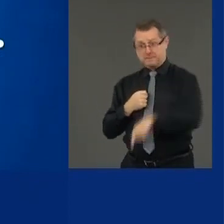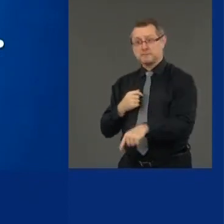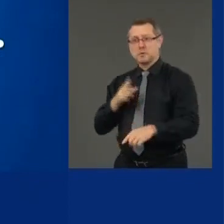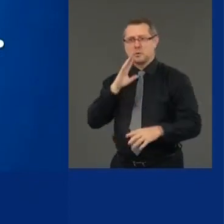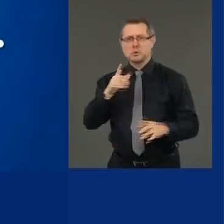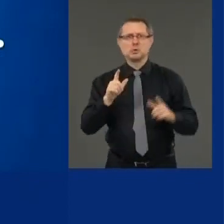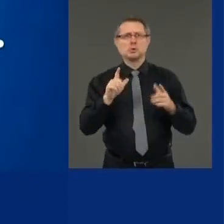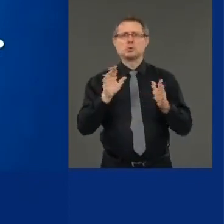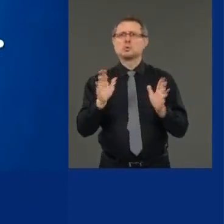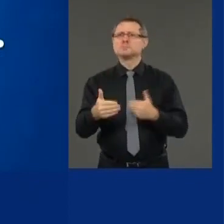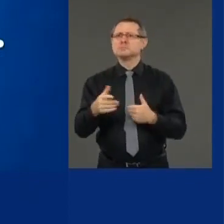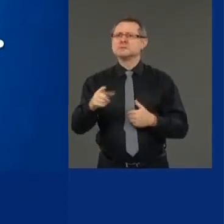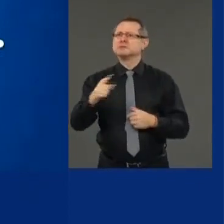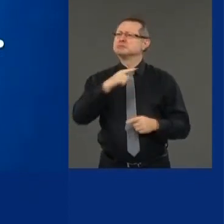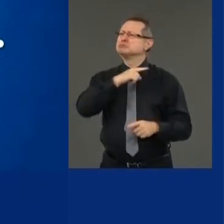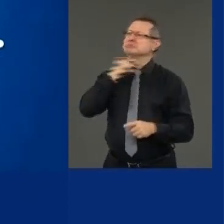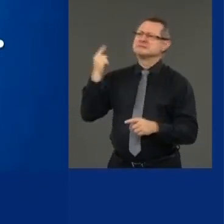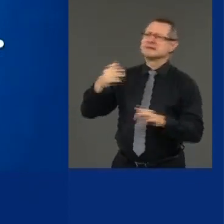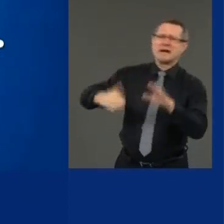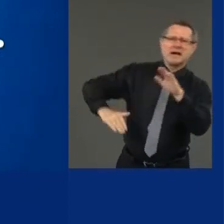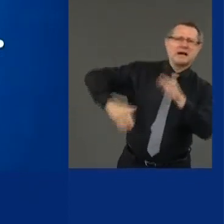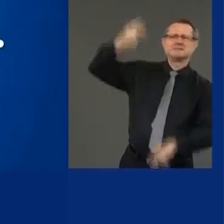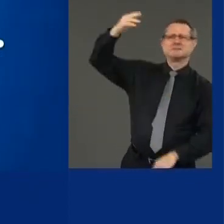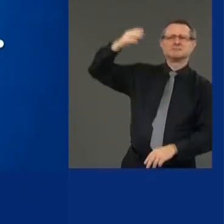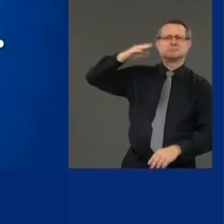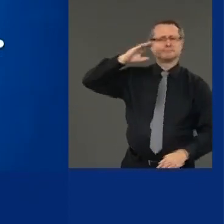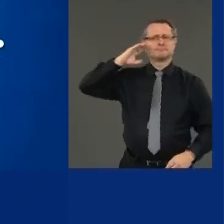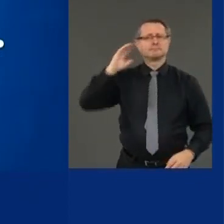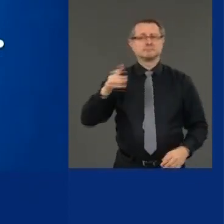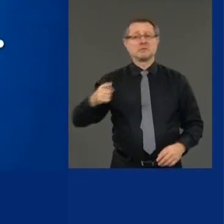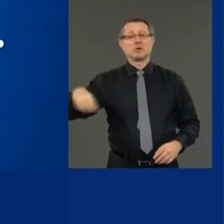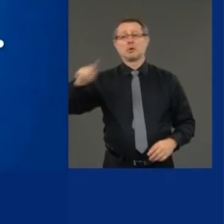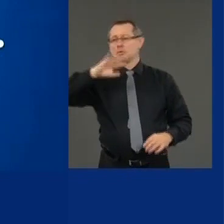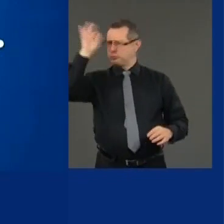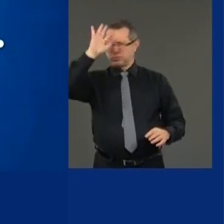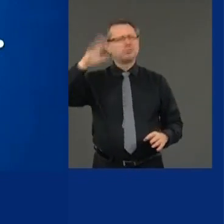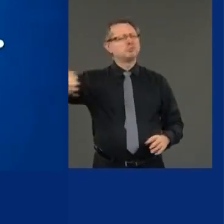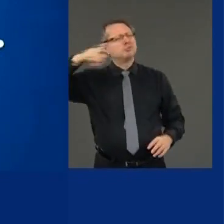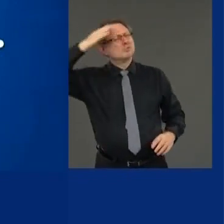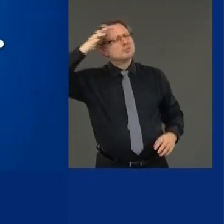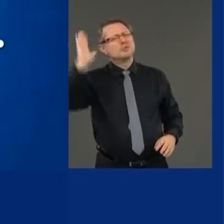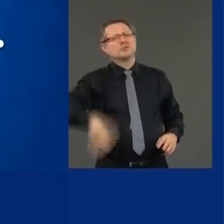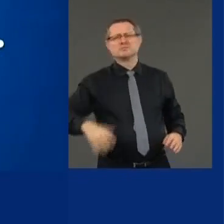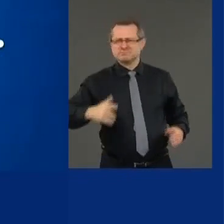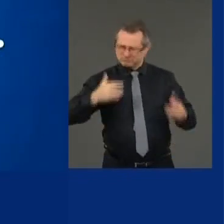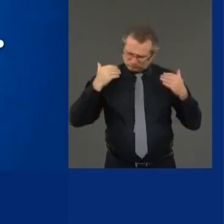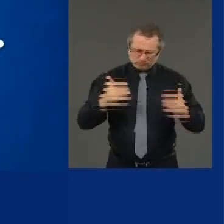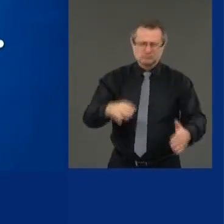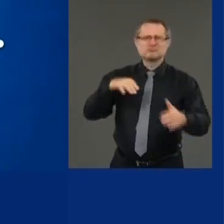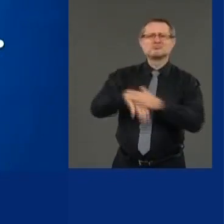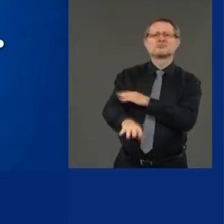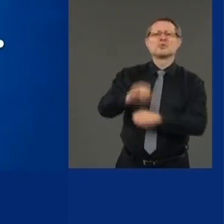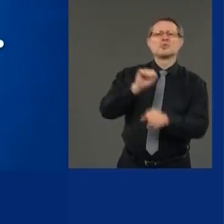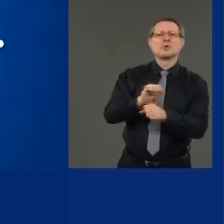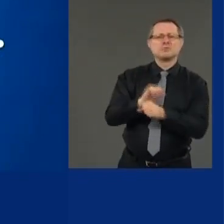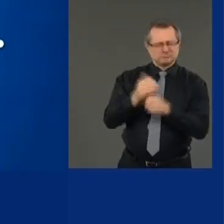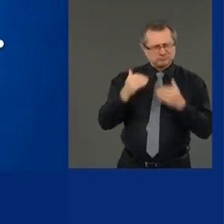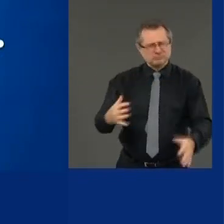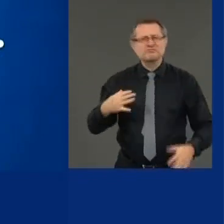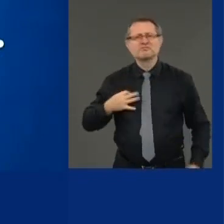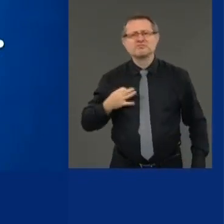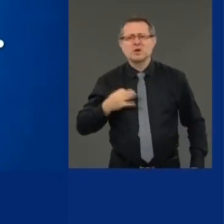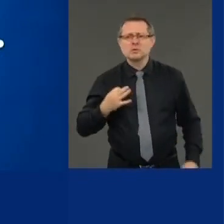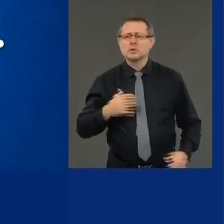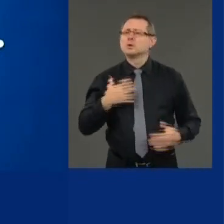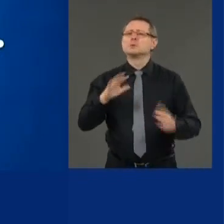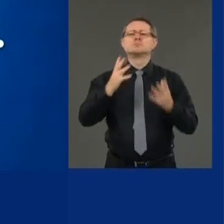right? It's not like you're going in blindly. 30,000 people volunteered. I mean, how beautiful, how